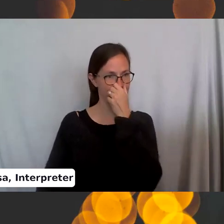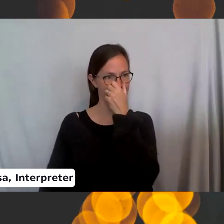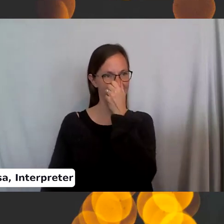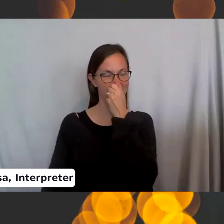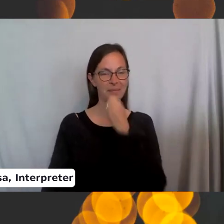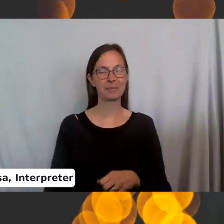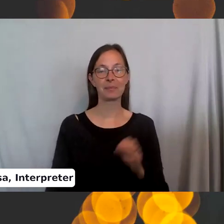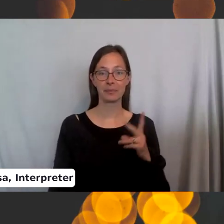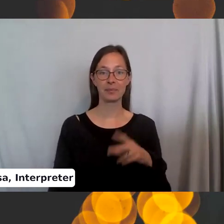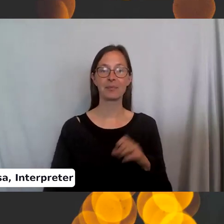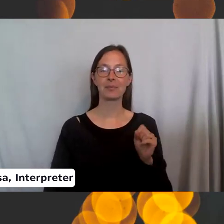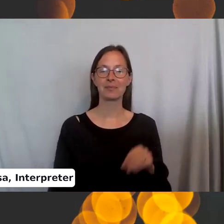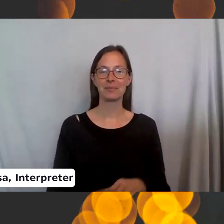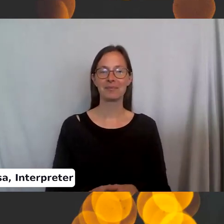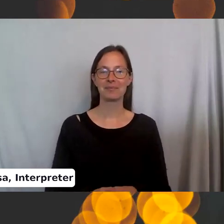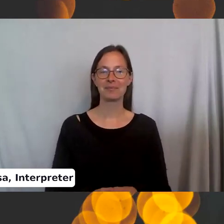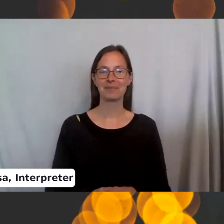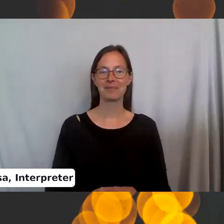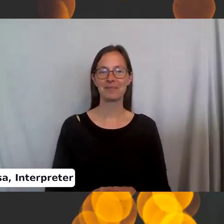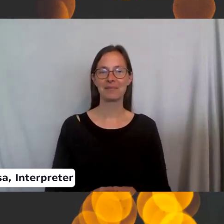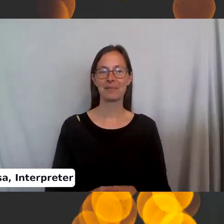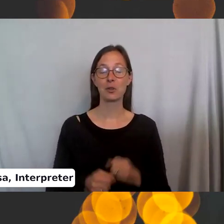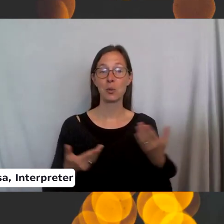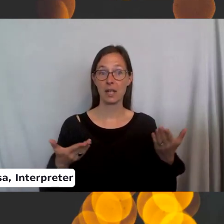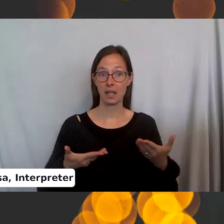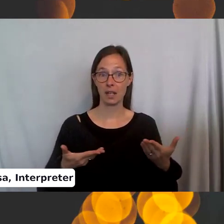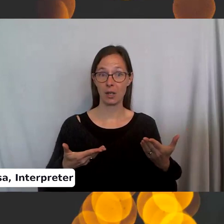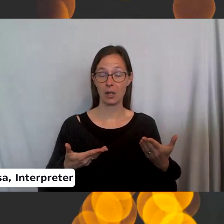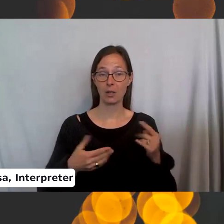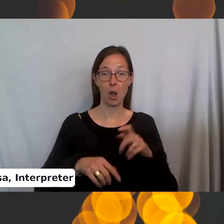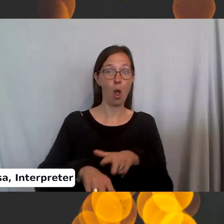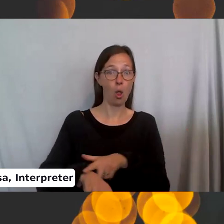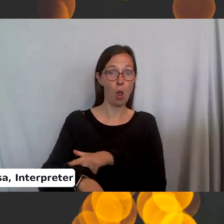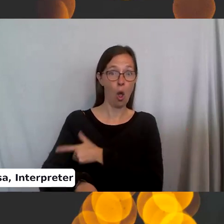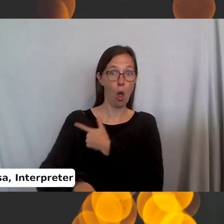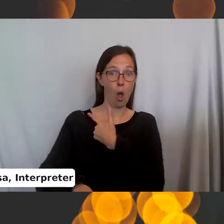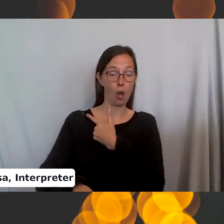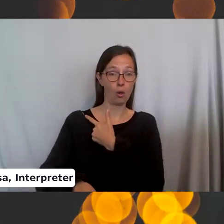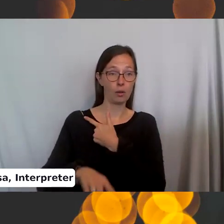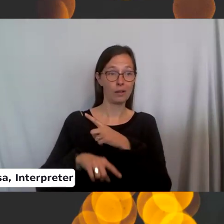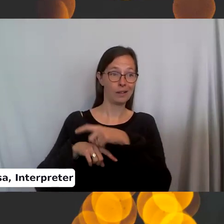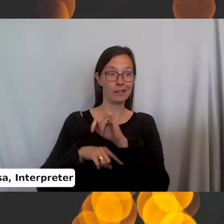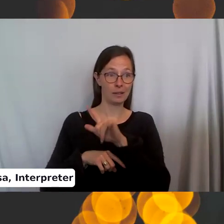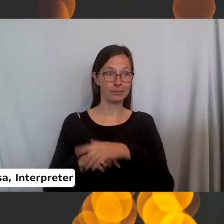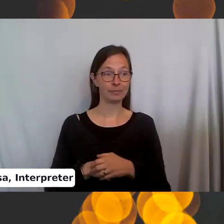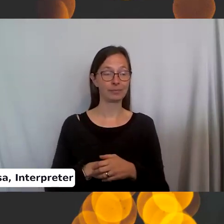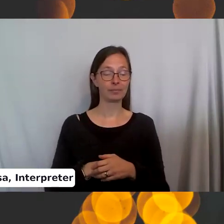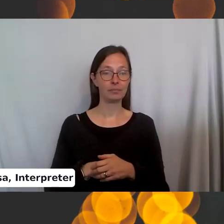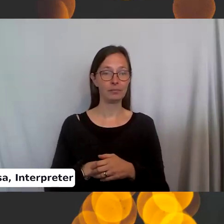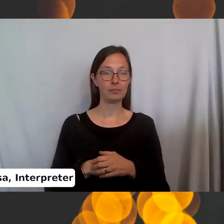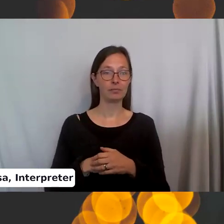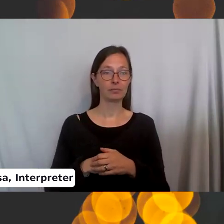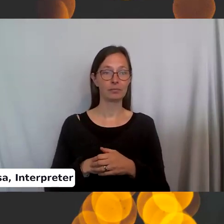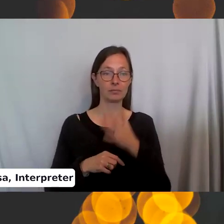Okay. So here is the long tail. You're going to wrap your